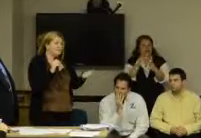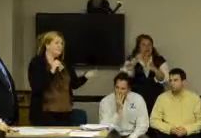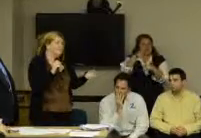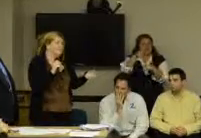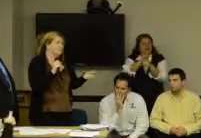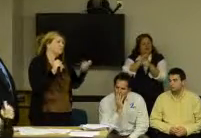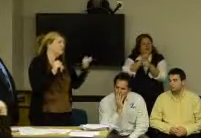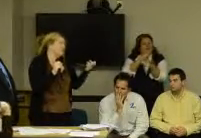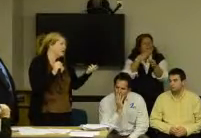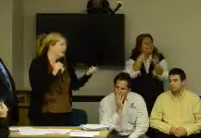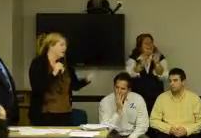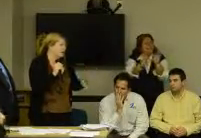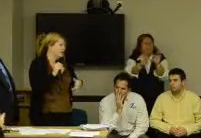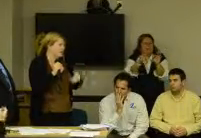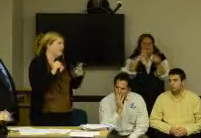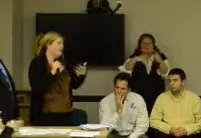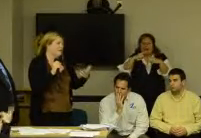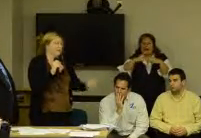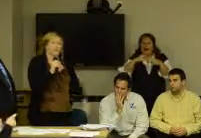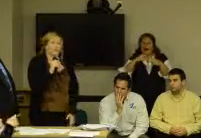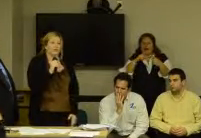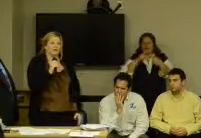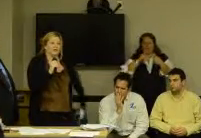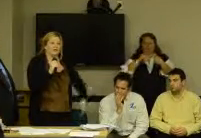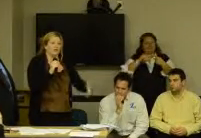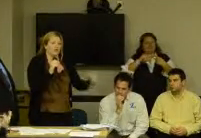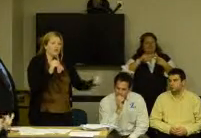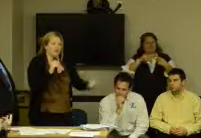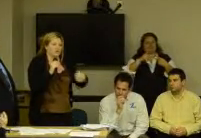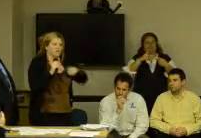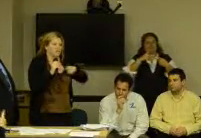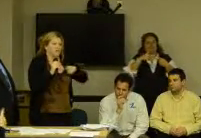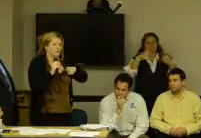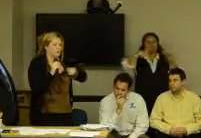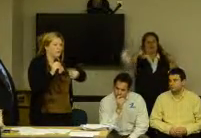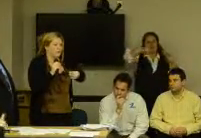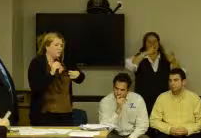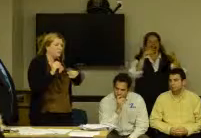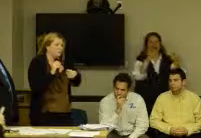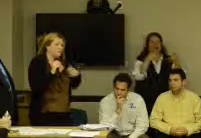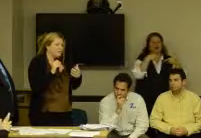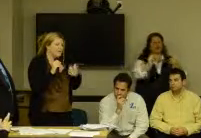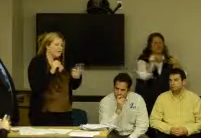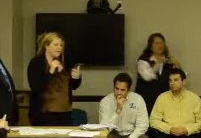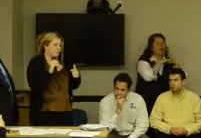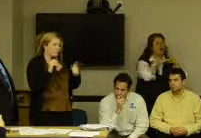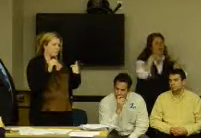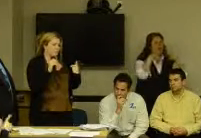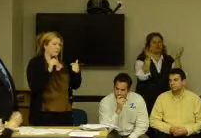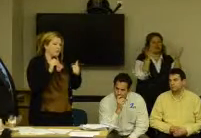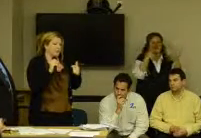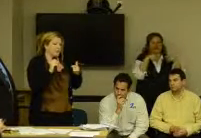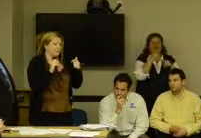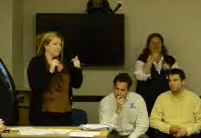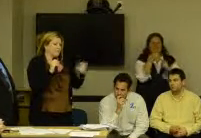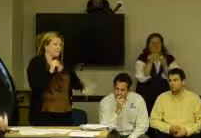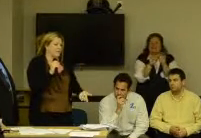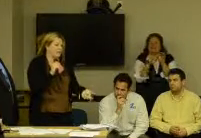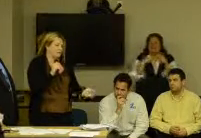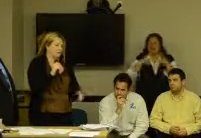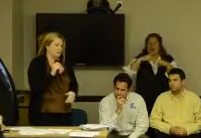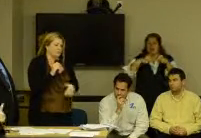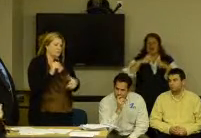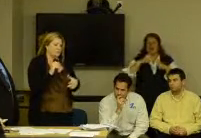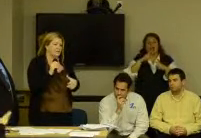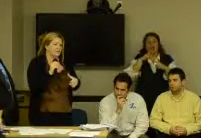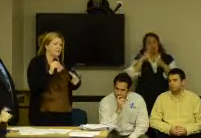Just to teach them simple signs so that they can say, you know, talk over lunch or talk on their break. But I think it's really important that they understand that they